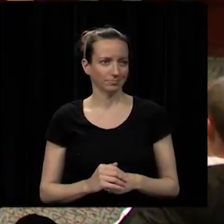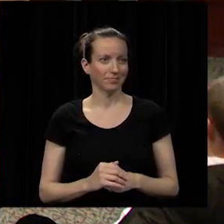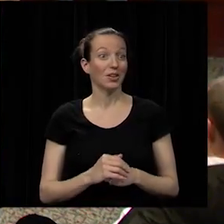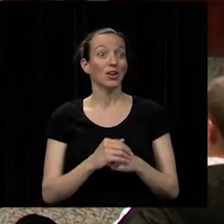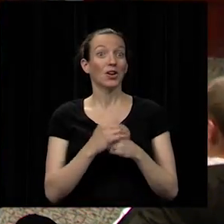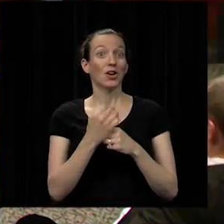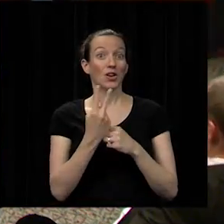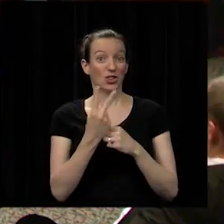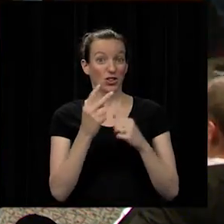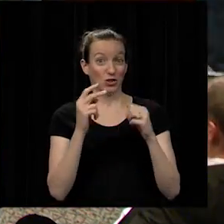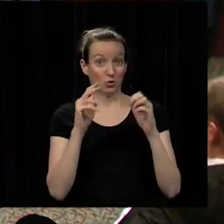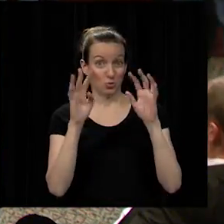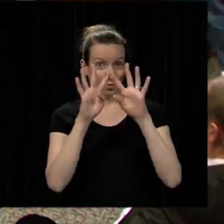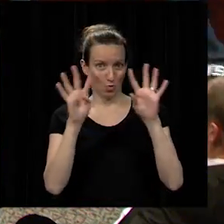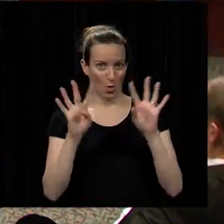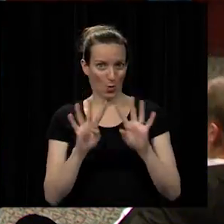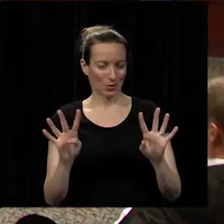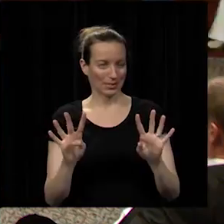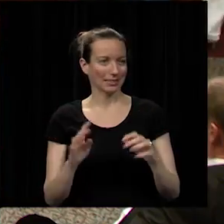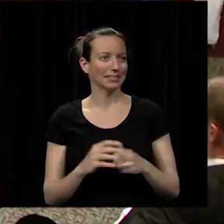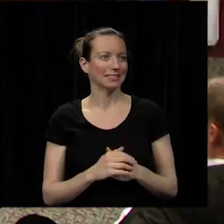Cheerleaders have there. They do.